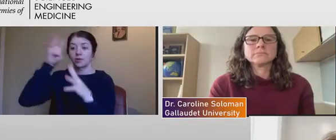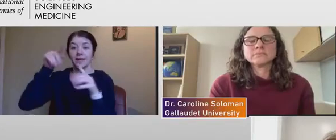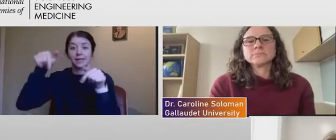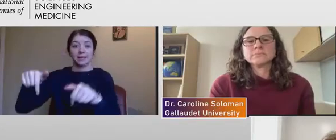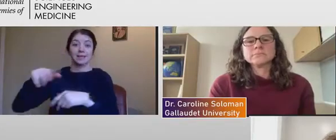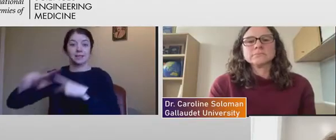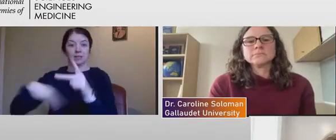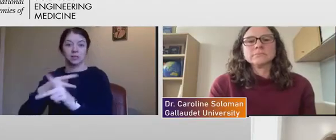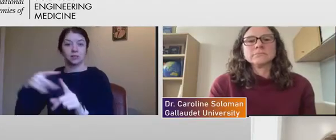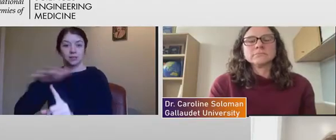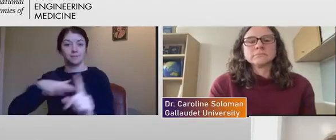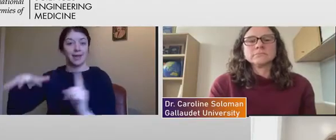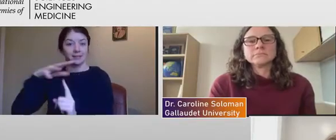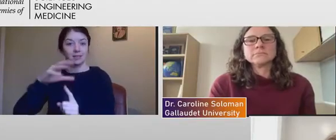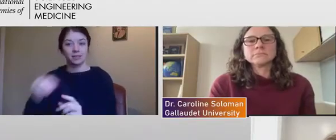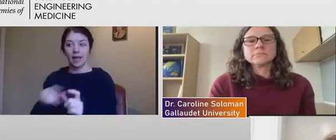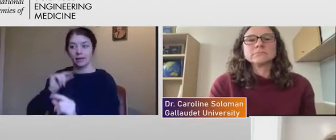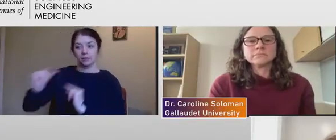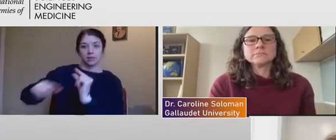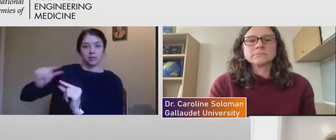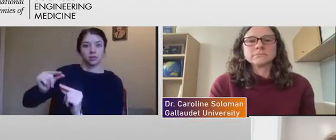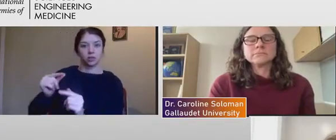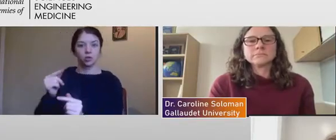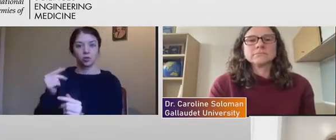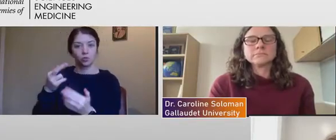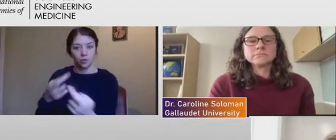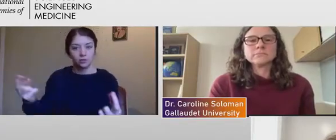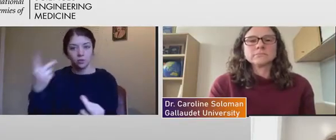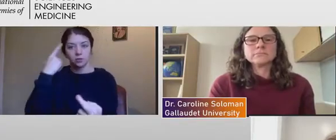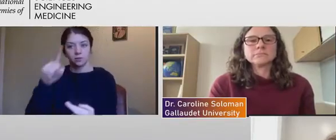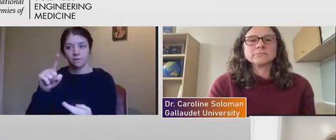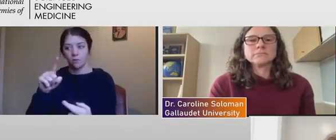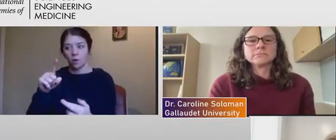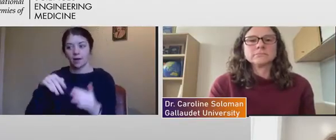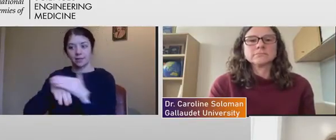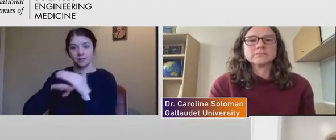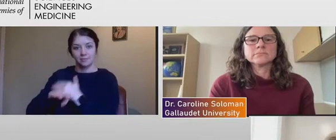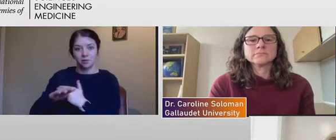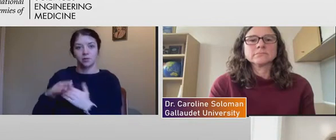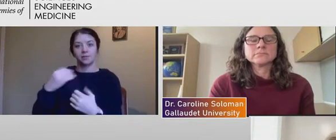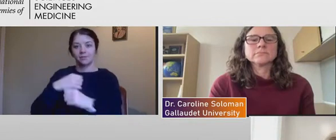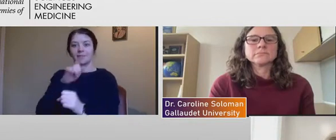making things accessible, that it benefits everybody, not just disability.